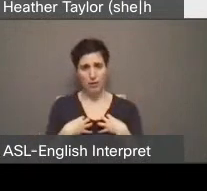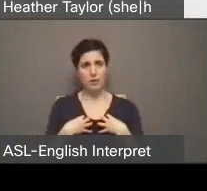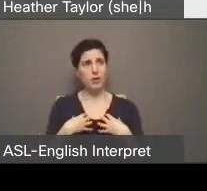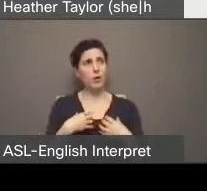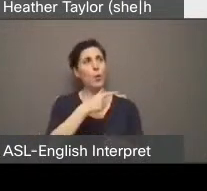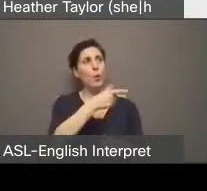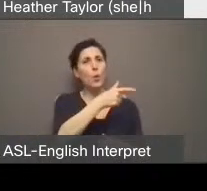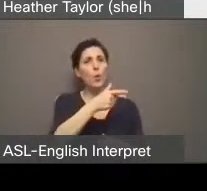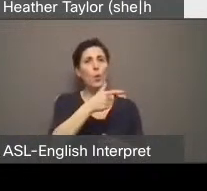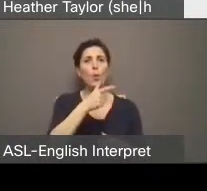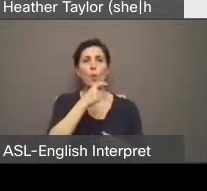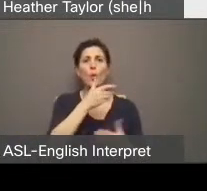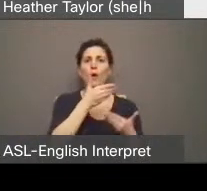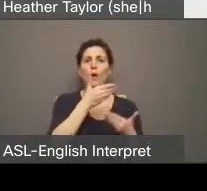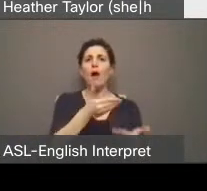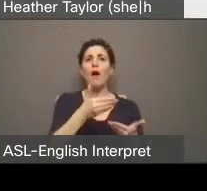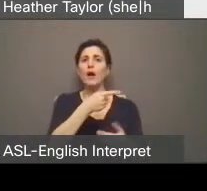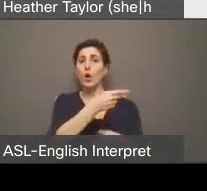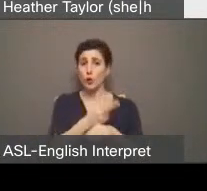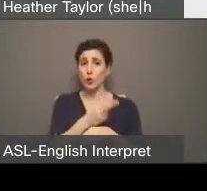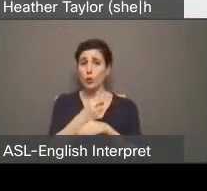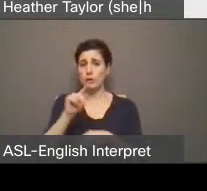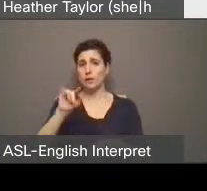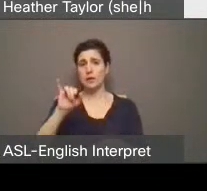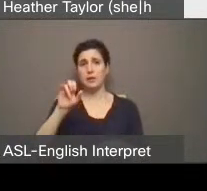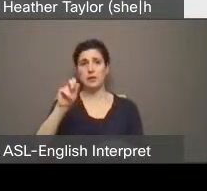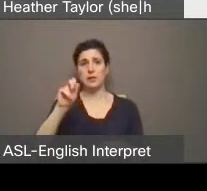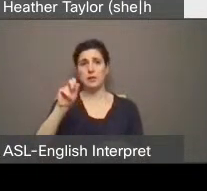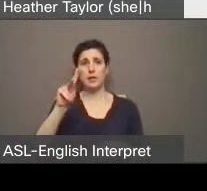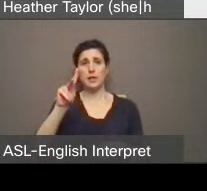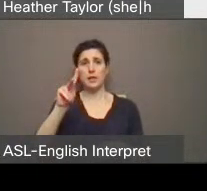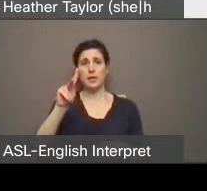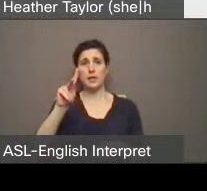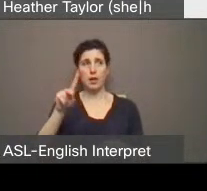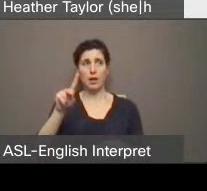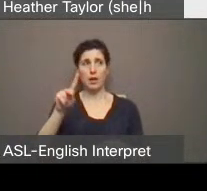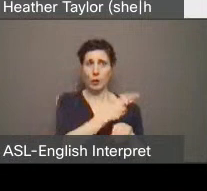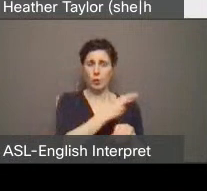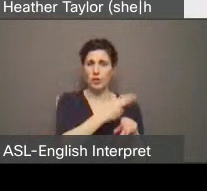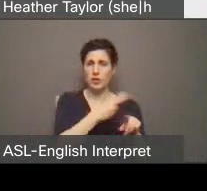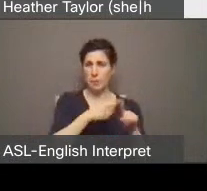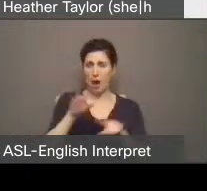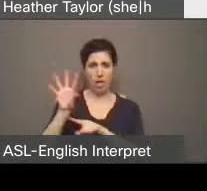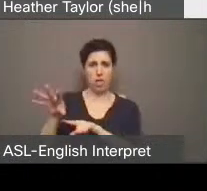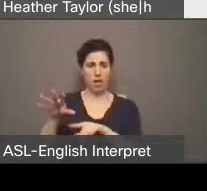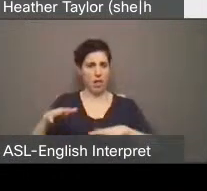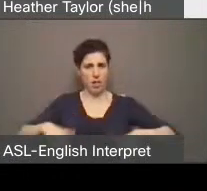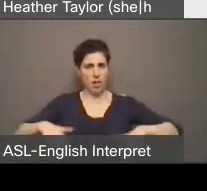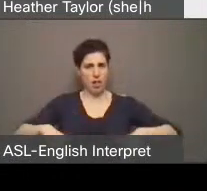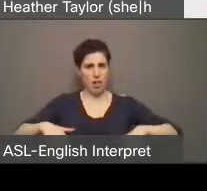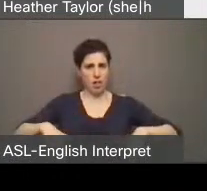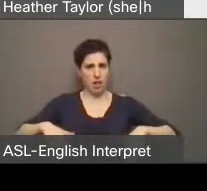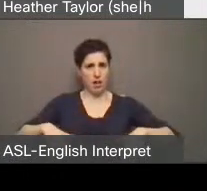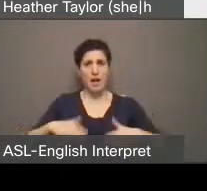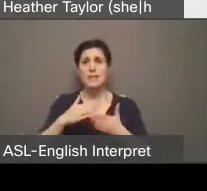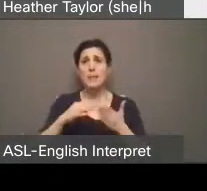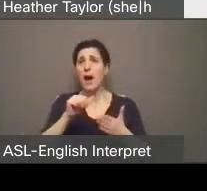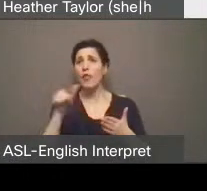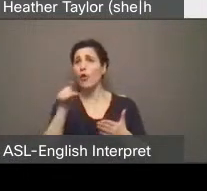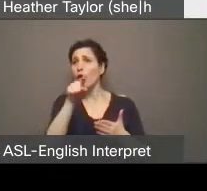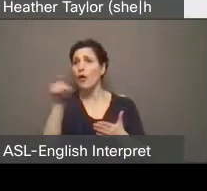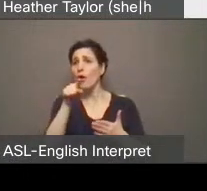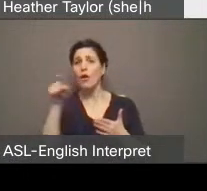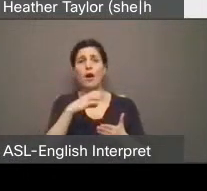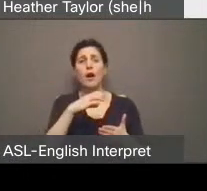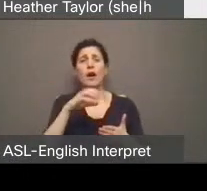account to keep him better informed when his citizens' human rights are being violated. Deputy Mayor Manan Wong was against opening more public washrooms